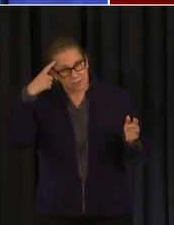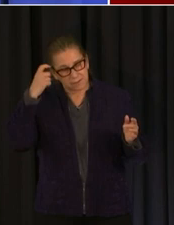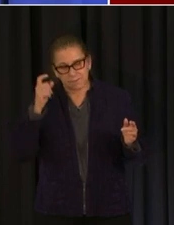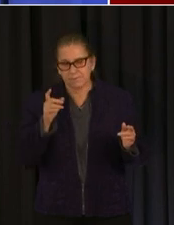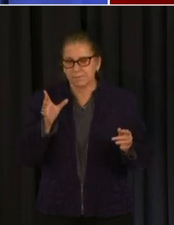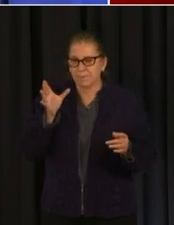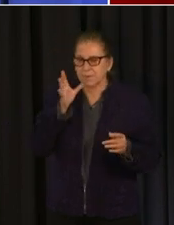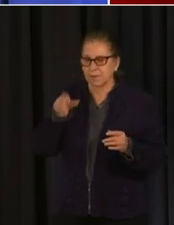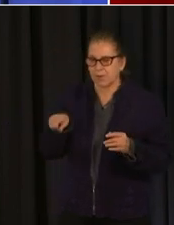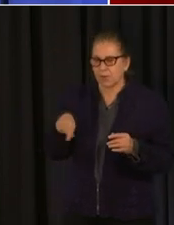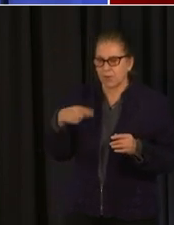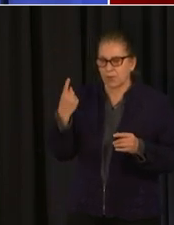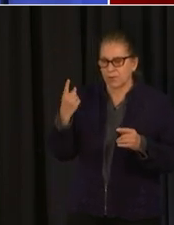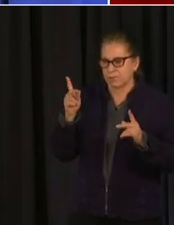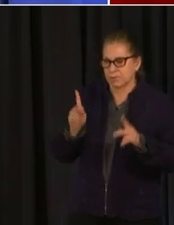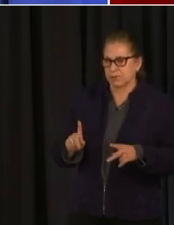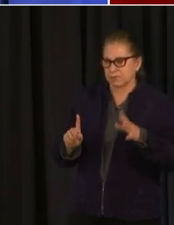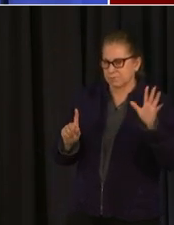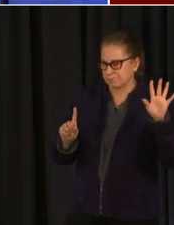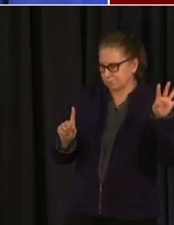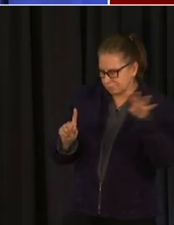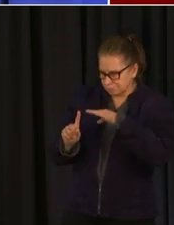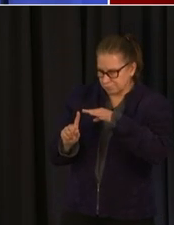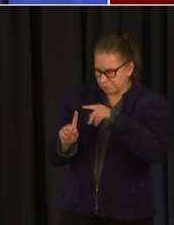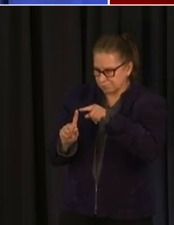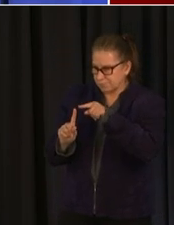is she in custody she is not